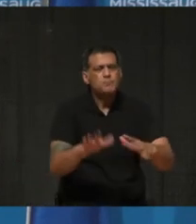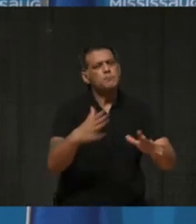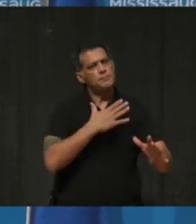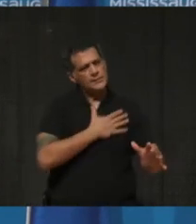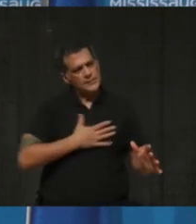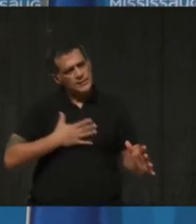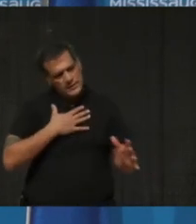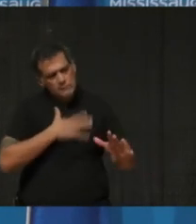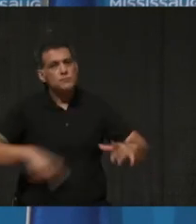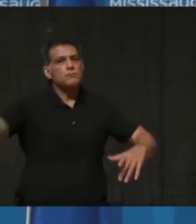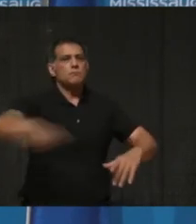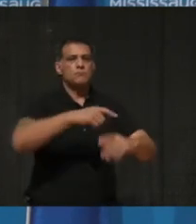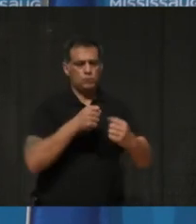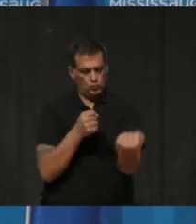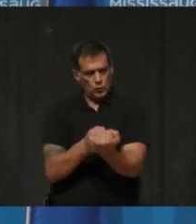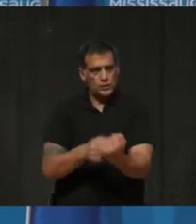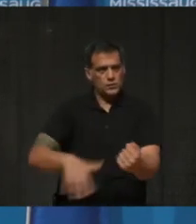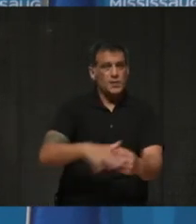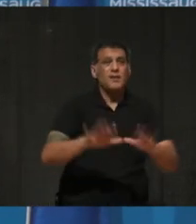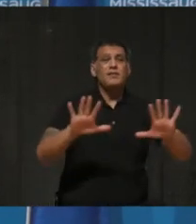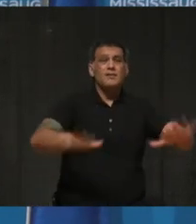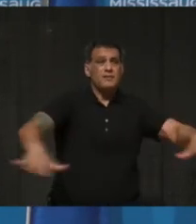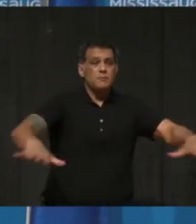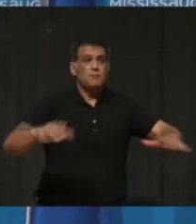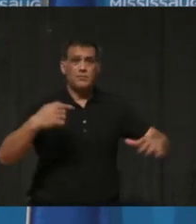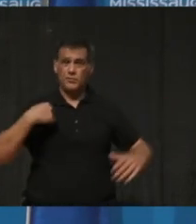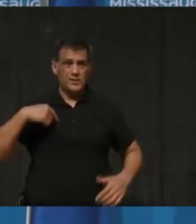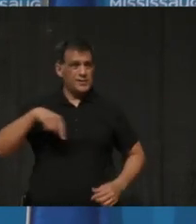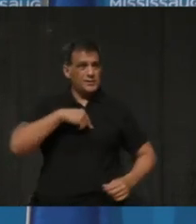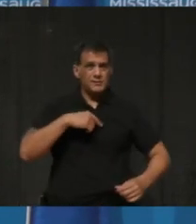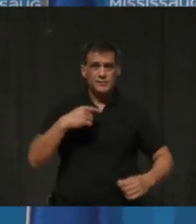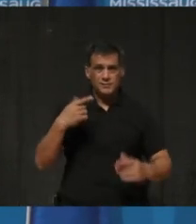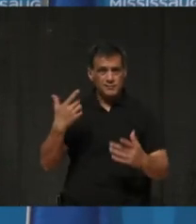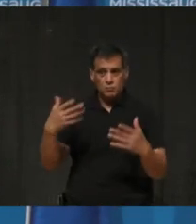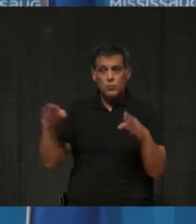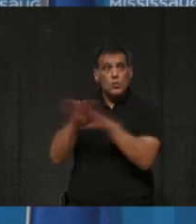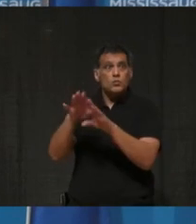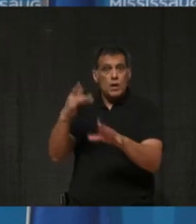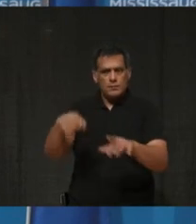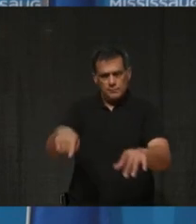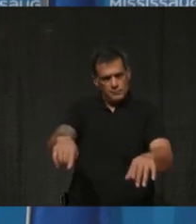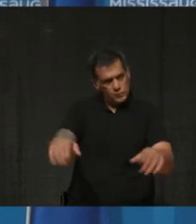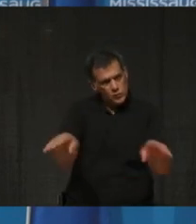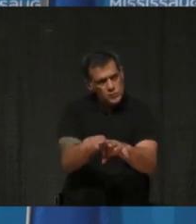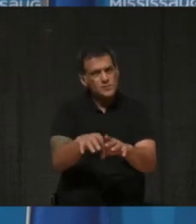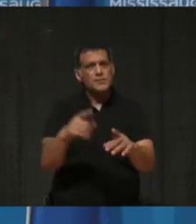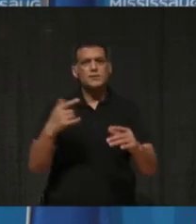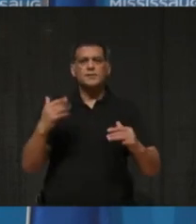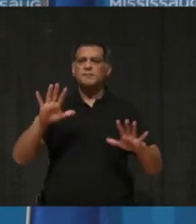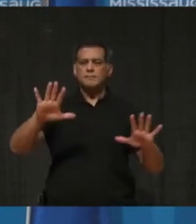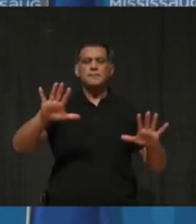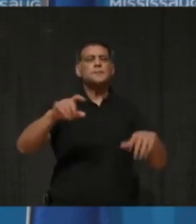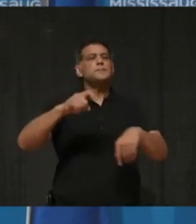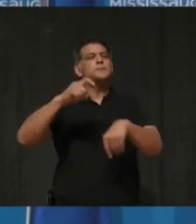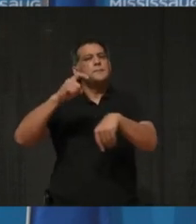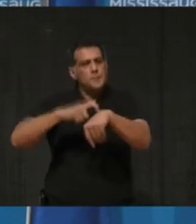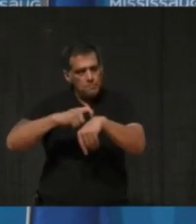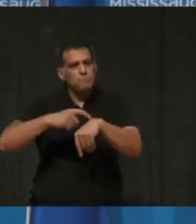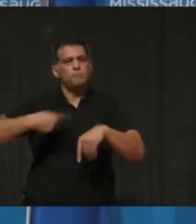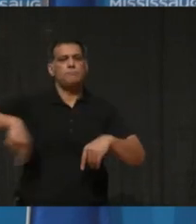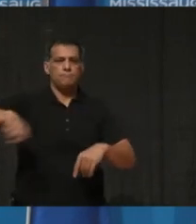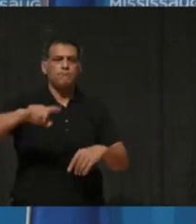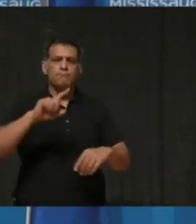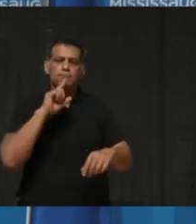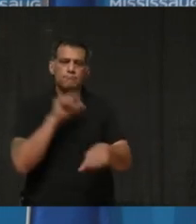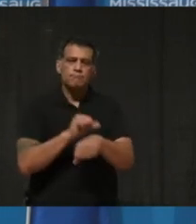we all know that our local businesses have been holding on for you. I encourage you to hold on another short while for them. We